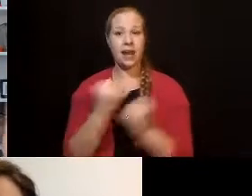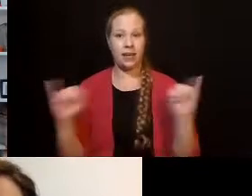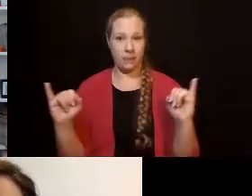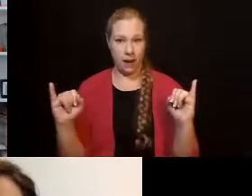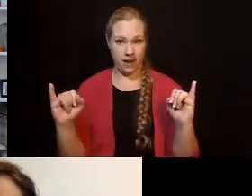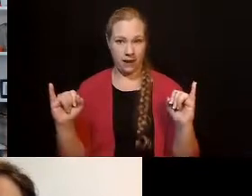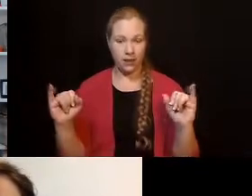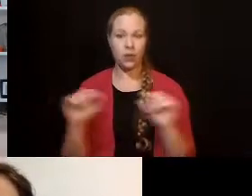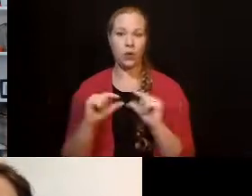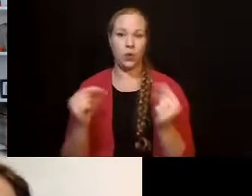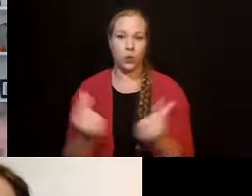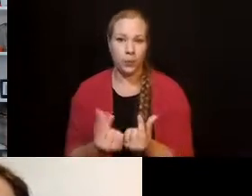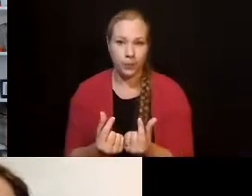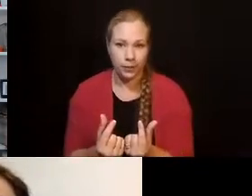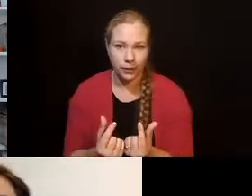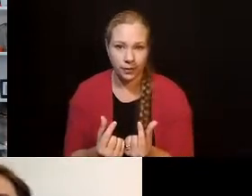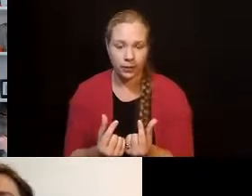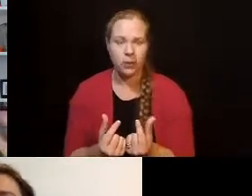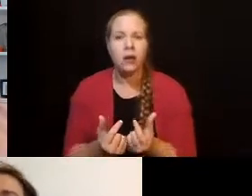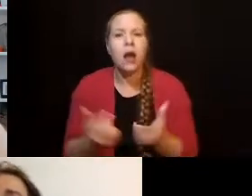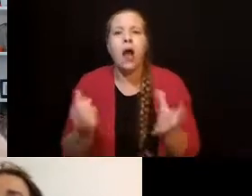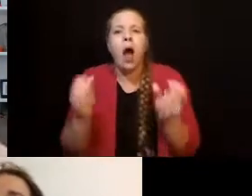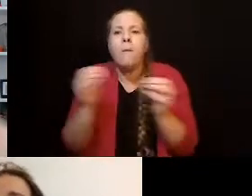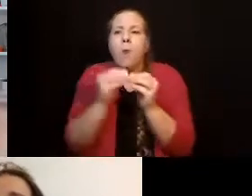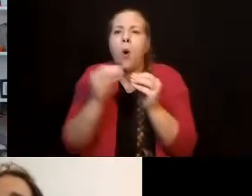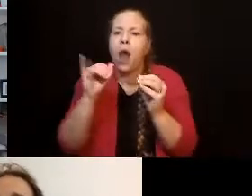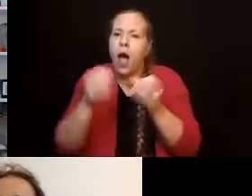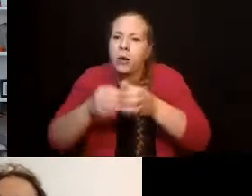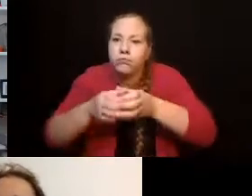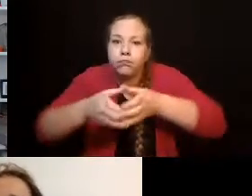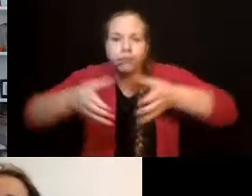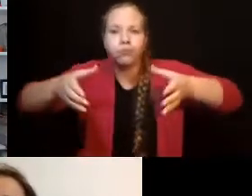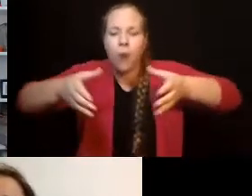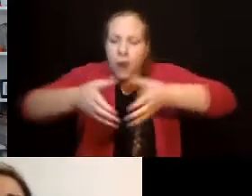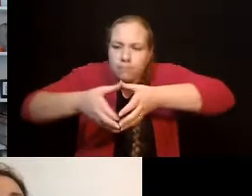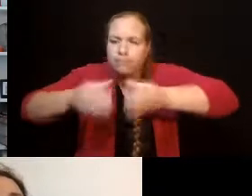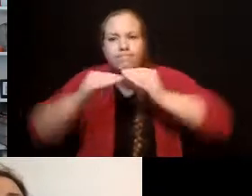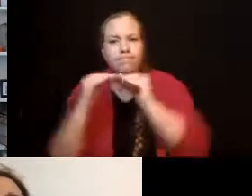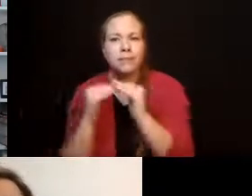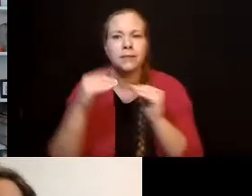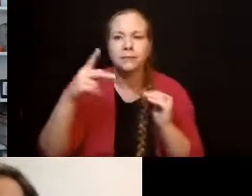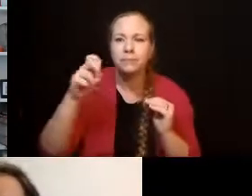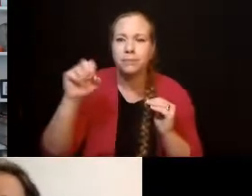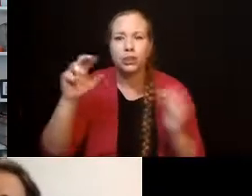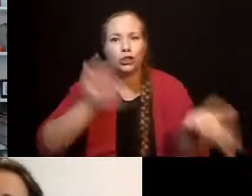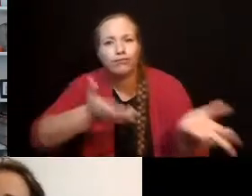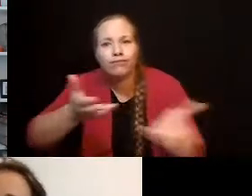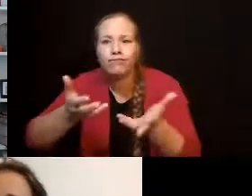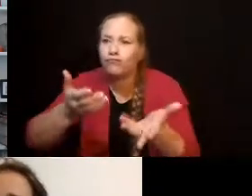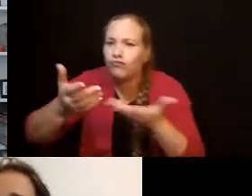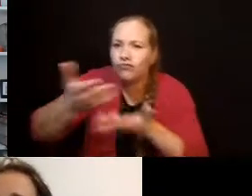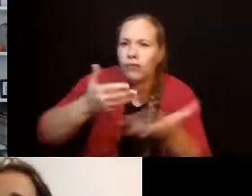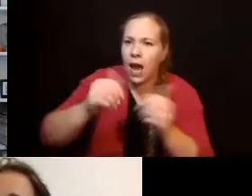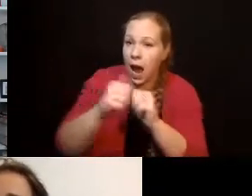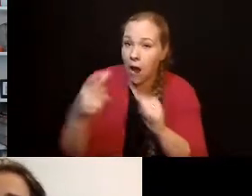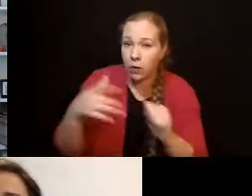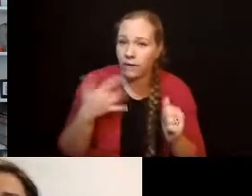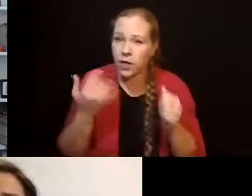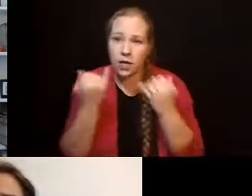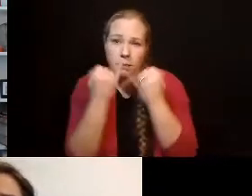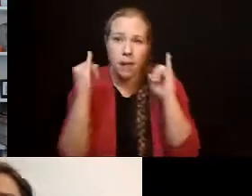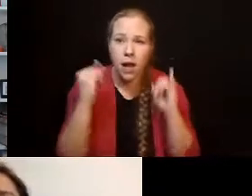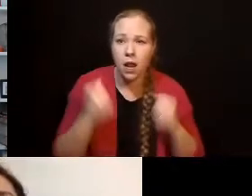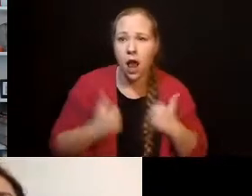And it's a peer-to-peer group. And they meet every Thursday. They've been meeting online through